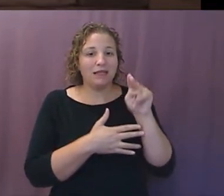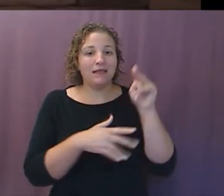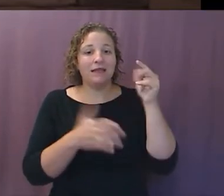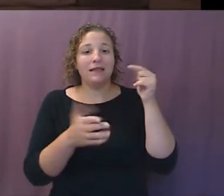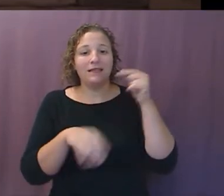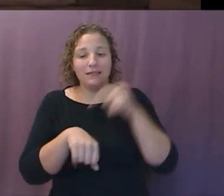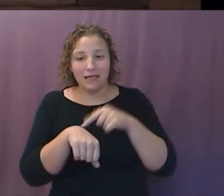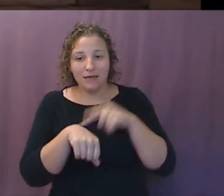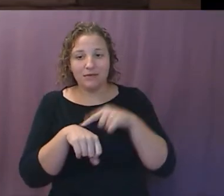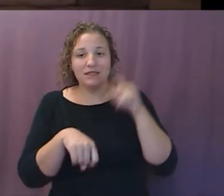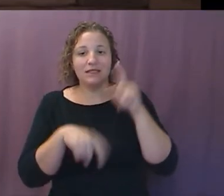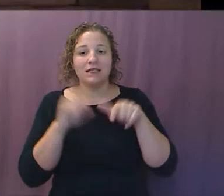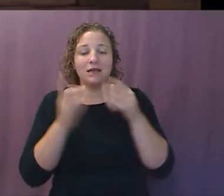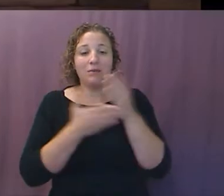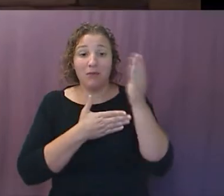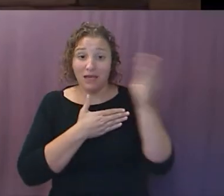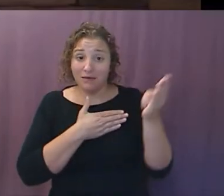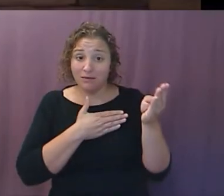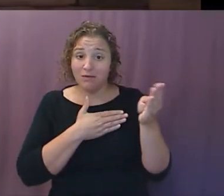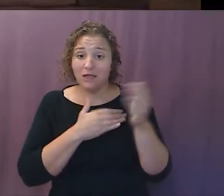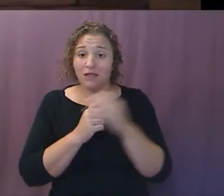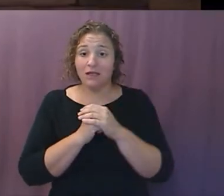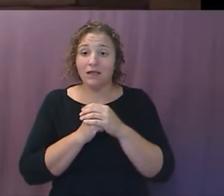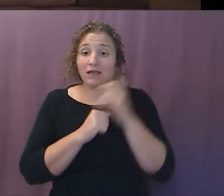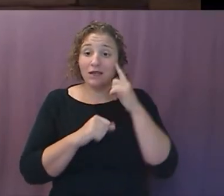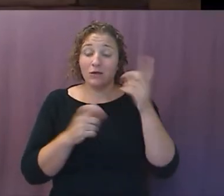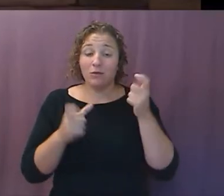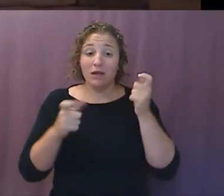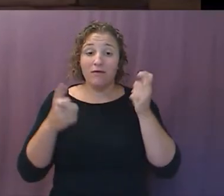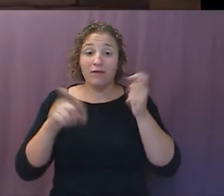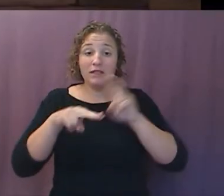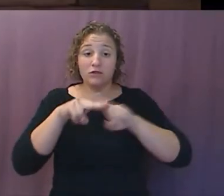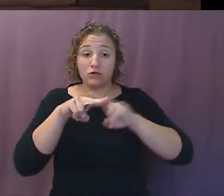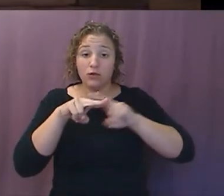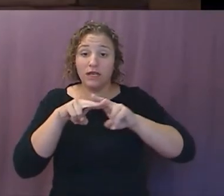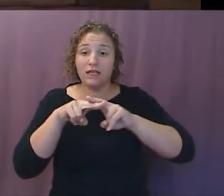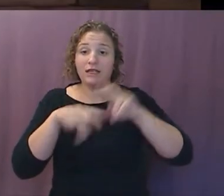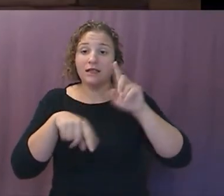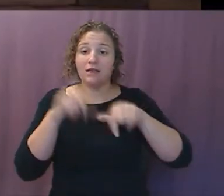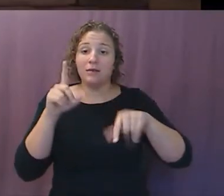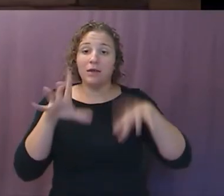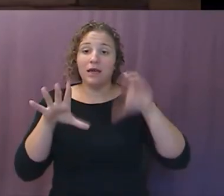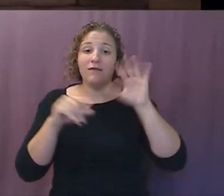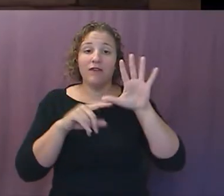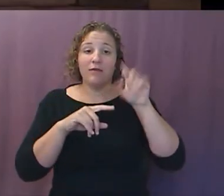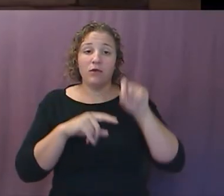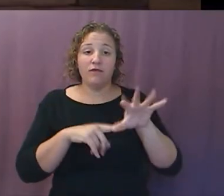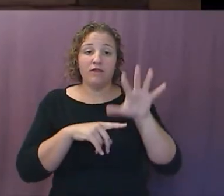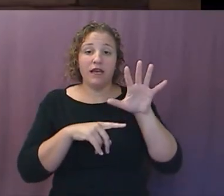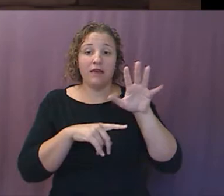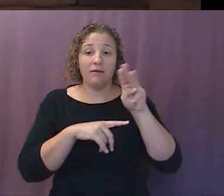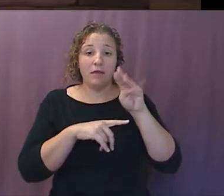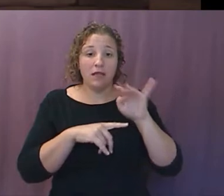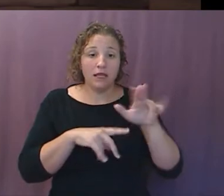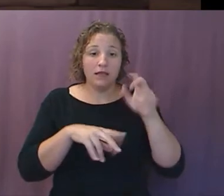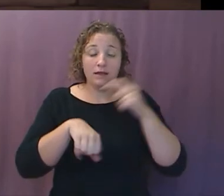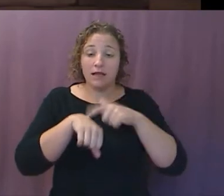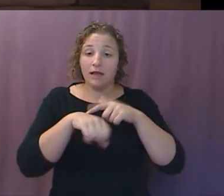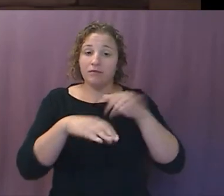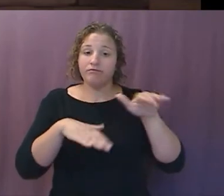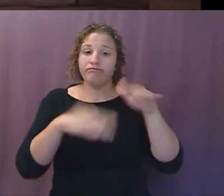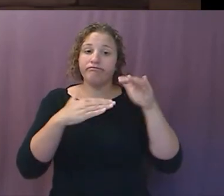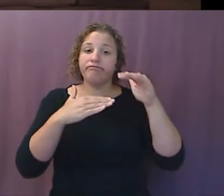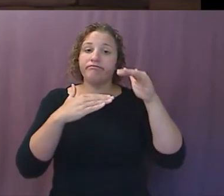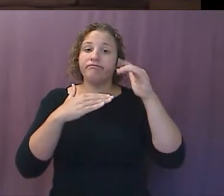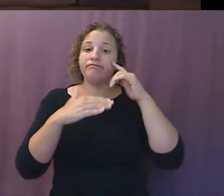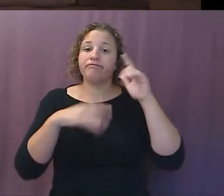High-speed train tickets were blocked for people 5.5 million times. If your score isn't good enough because you're not a good enough citizen, you